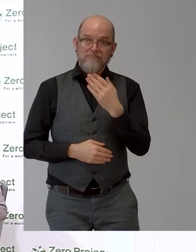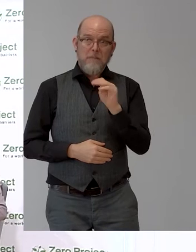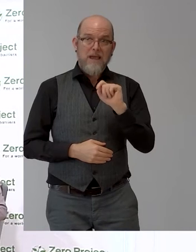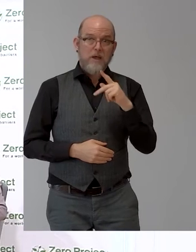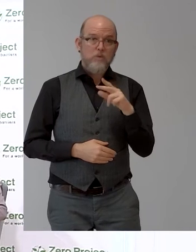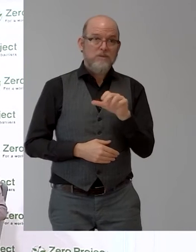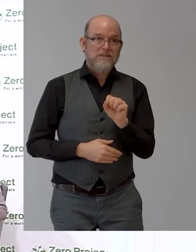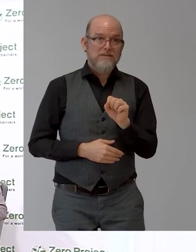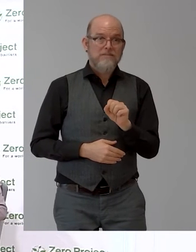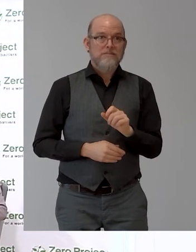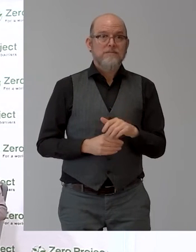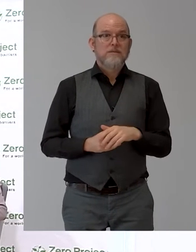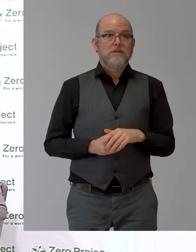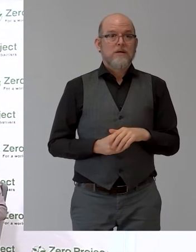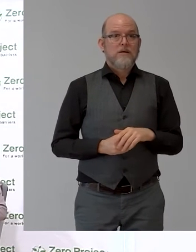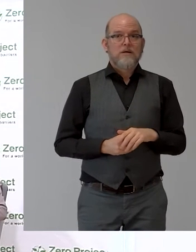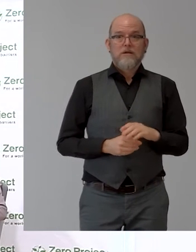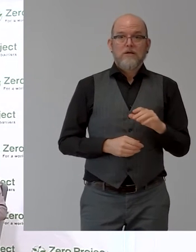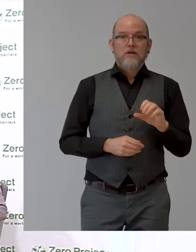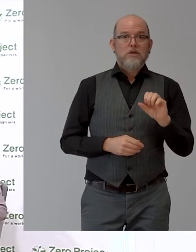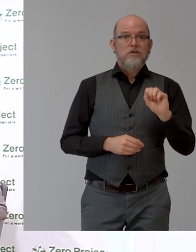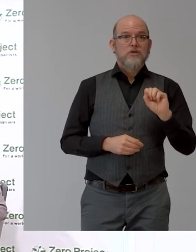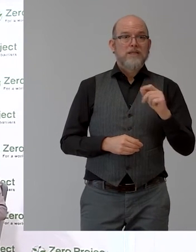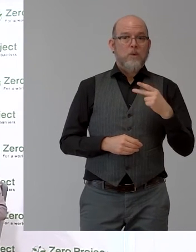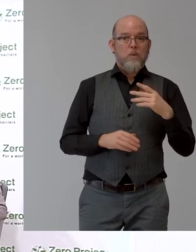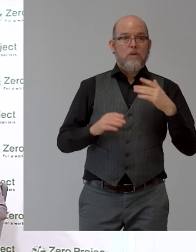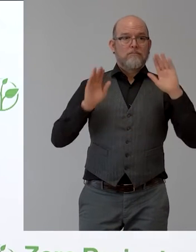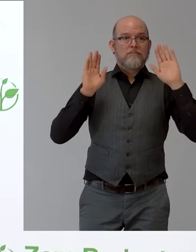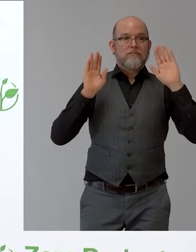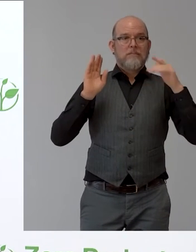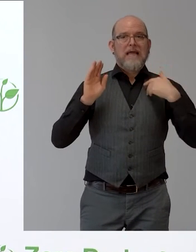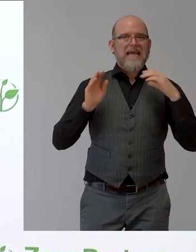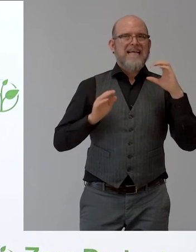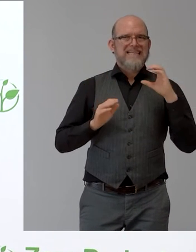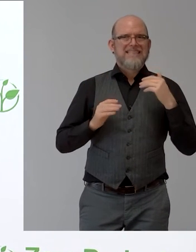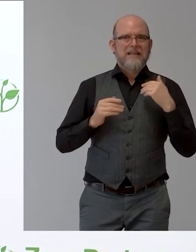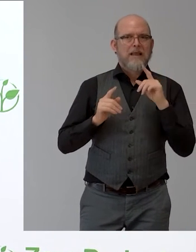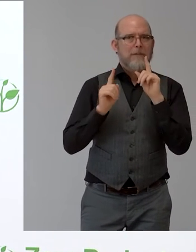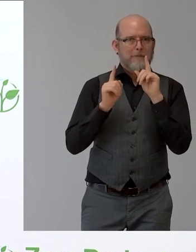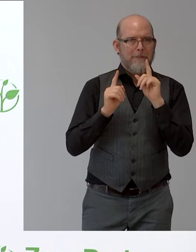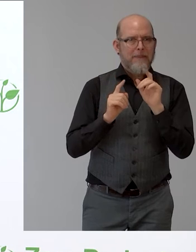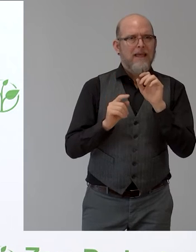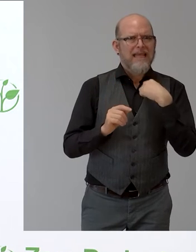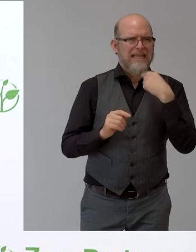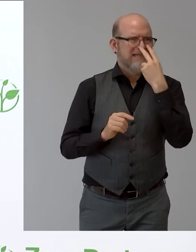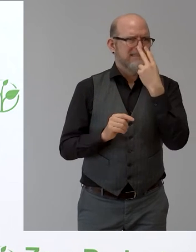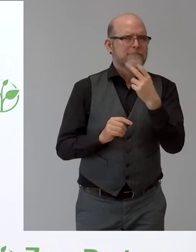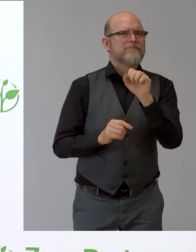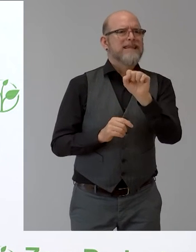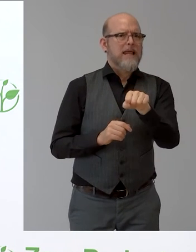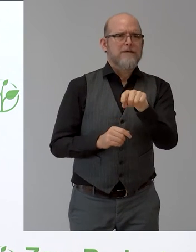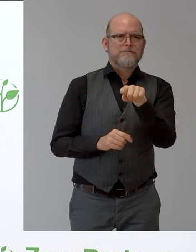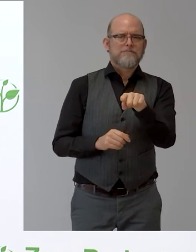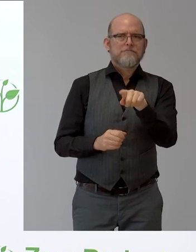my speaker colleagues here. It's a tool with a huge potential. Avatar